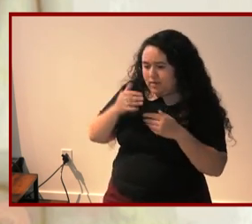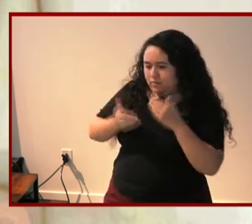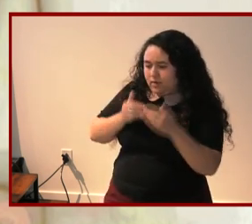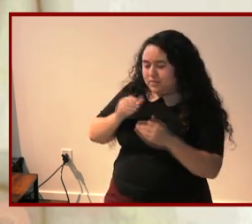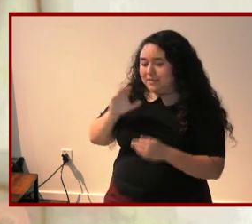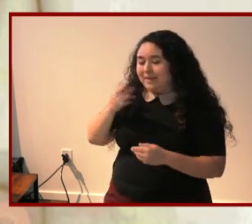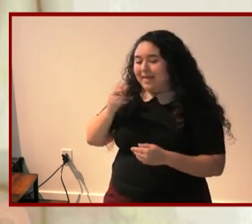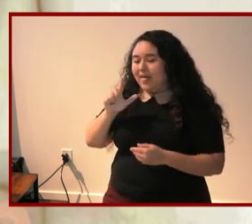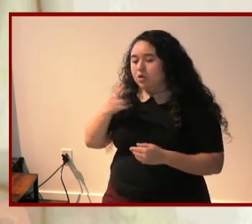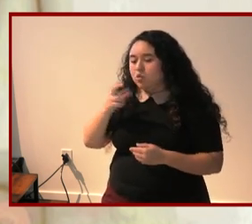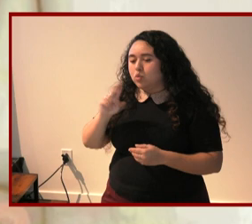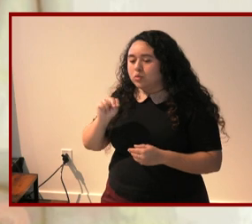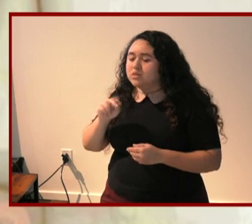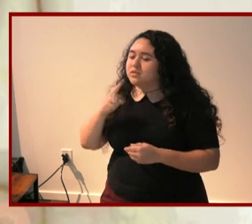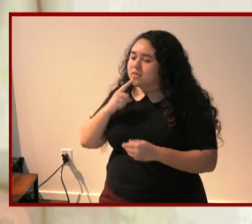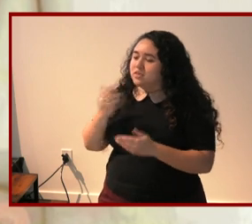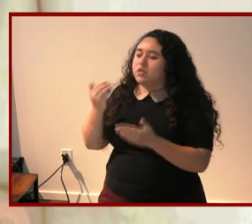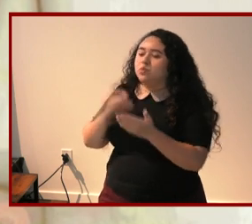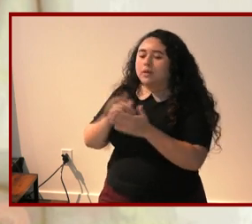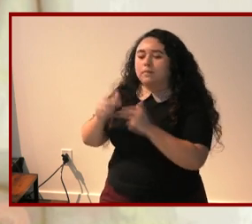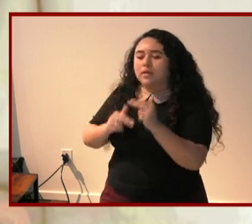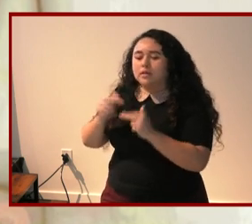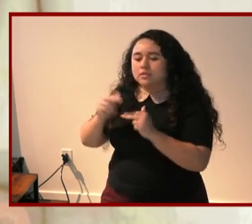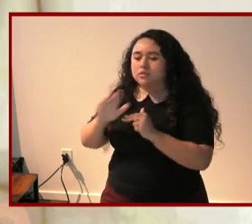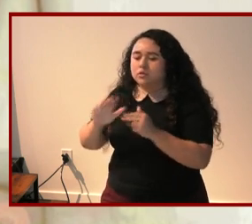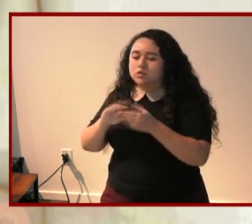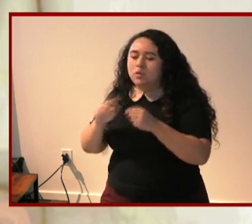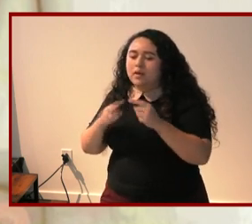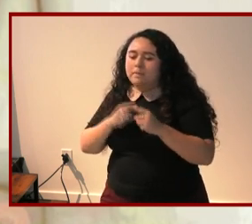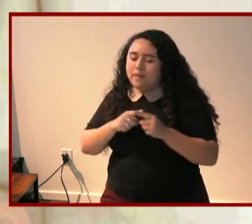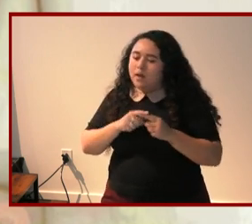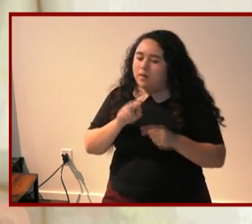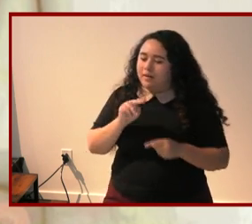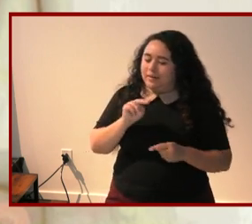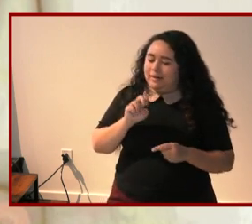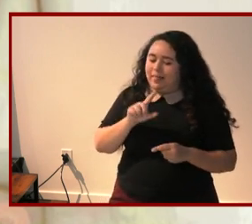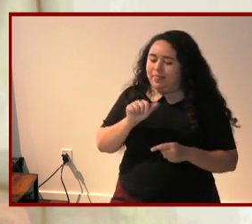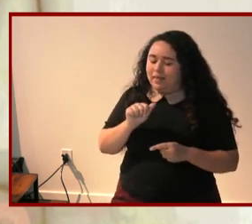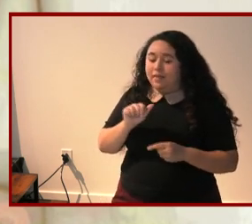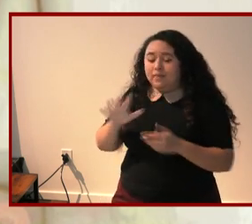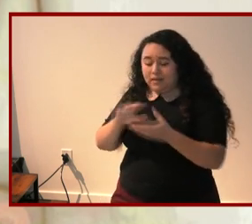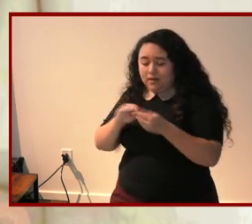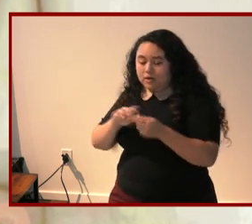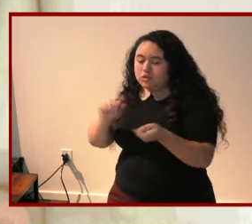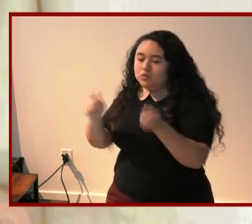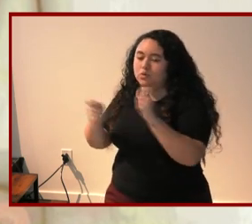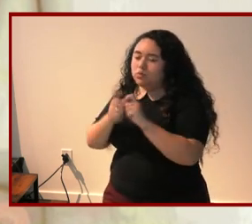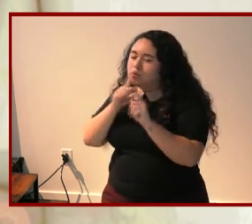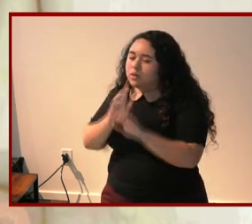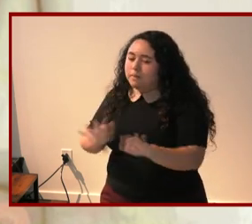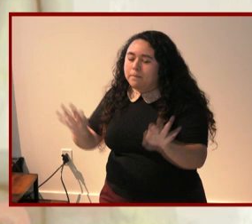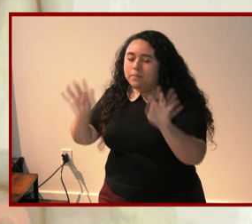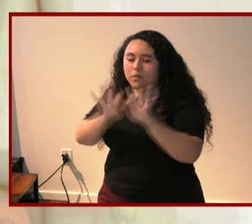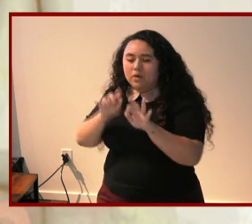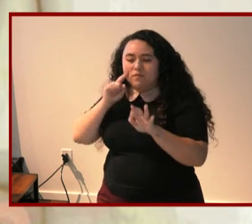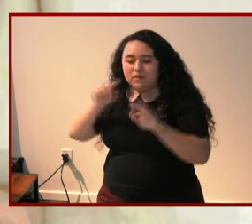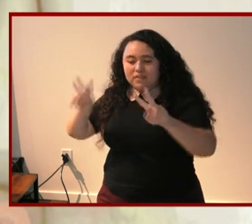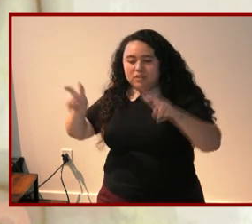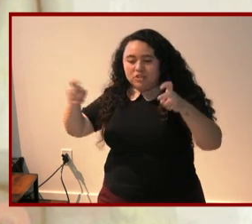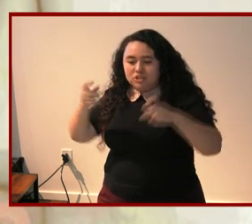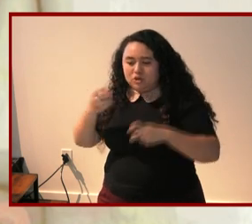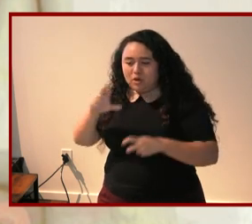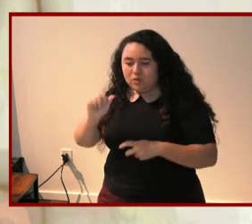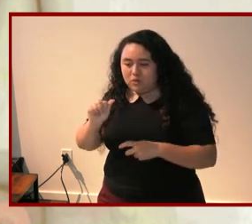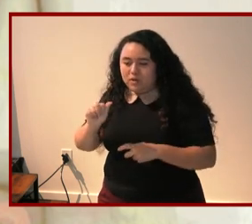she begins to reconstruct her story about nella this narrative transformation is fundamental to the genre it's the absolute